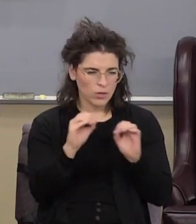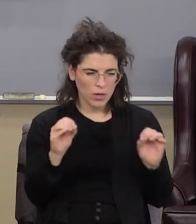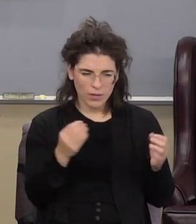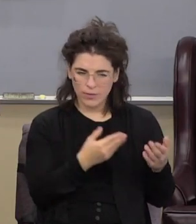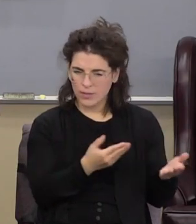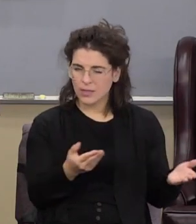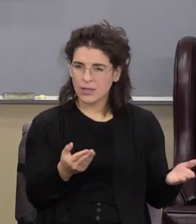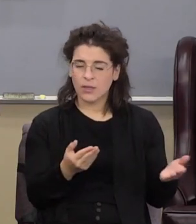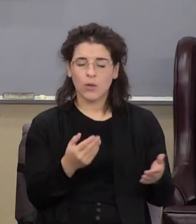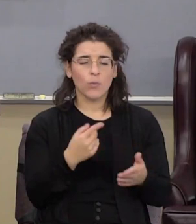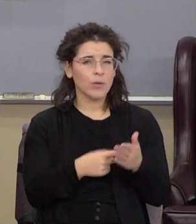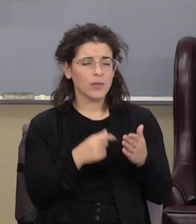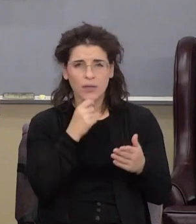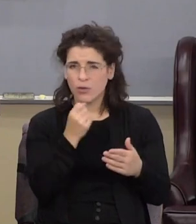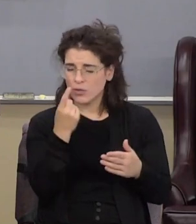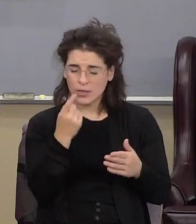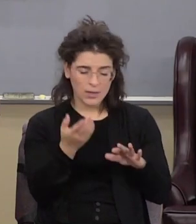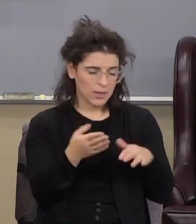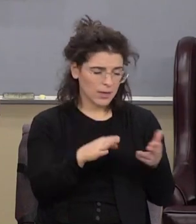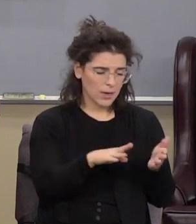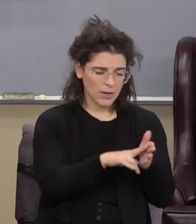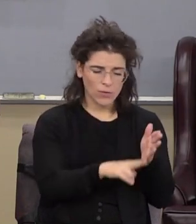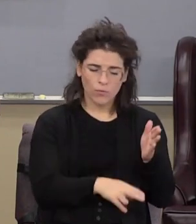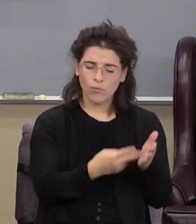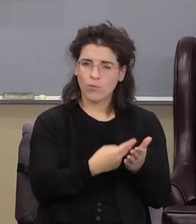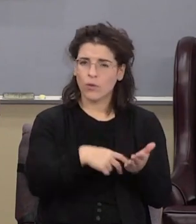what didn't they understand they were going to die and be resurrected